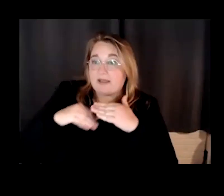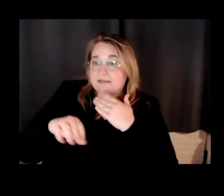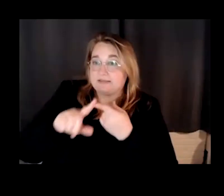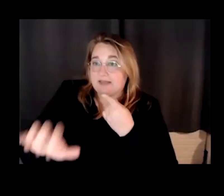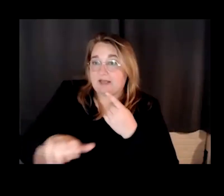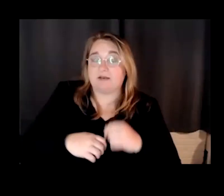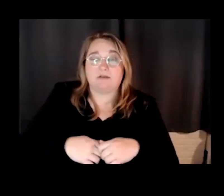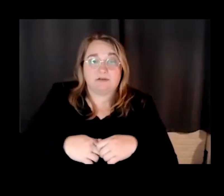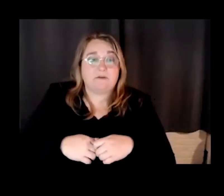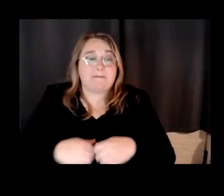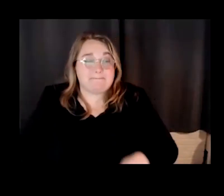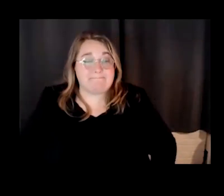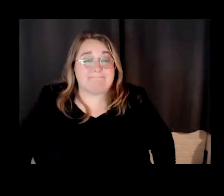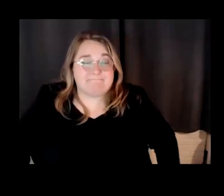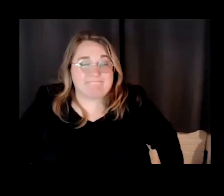We should.